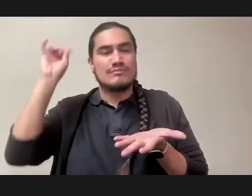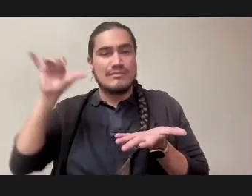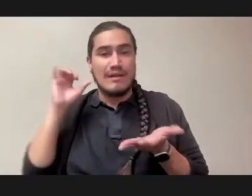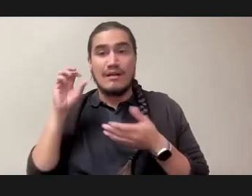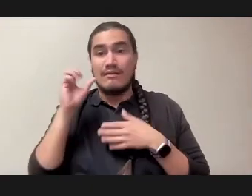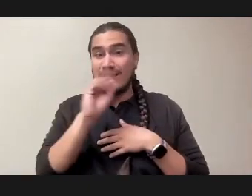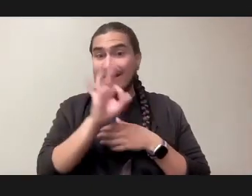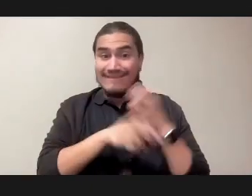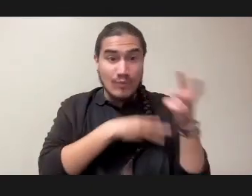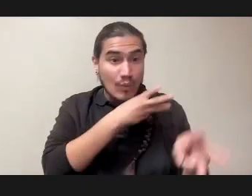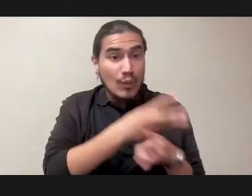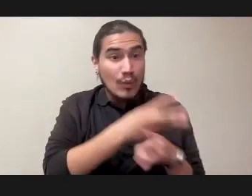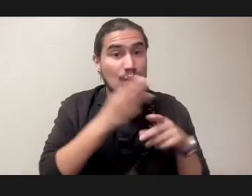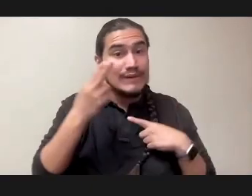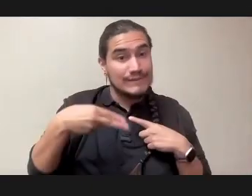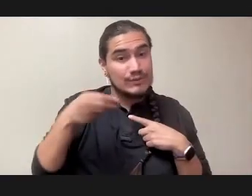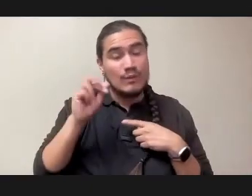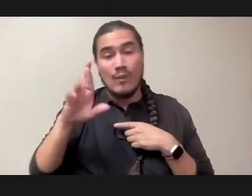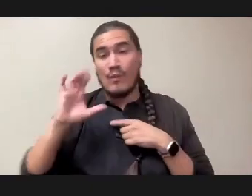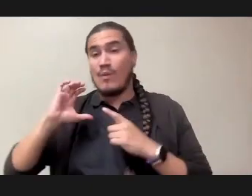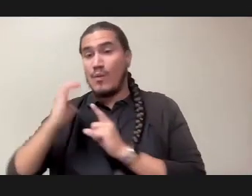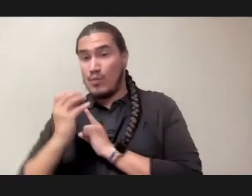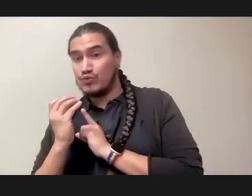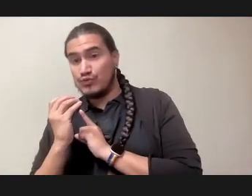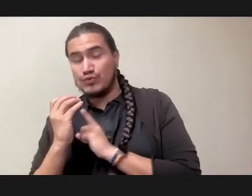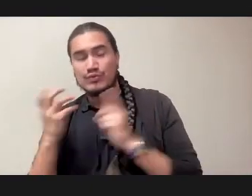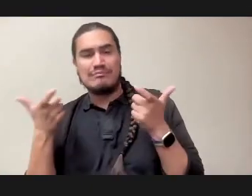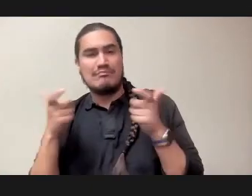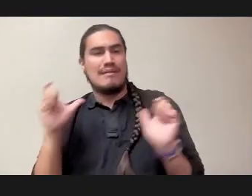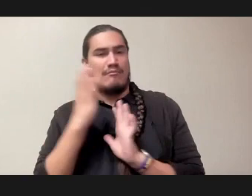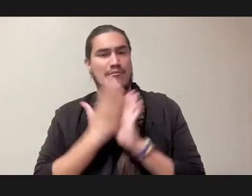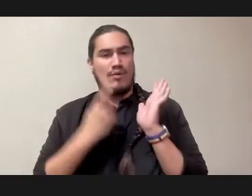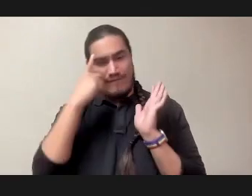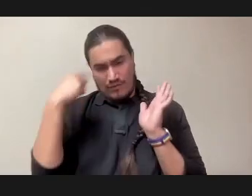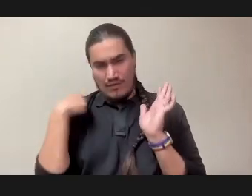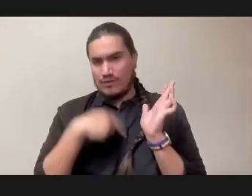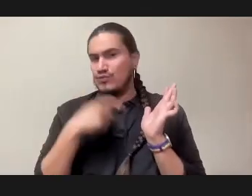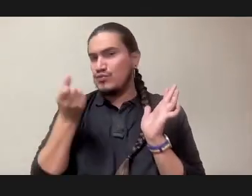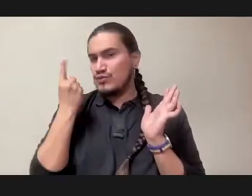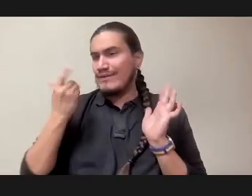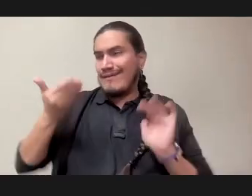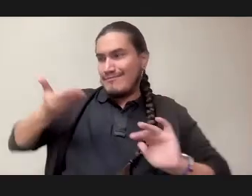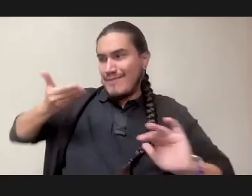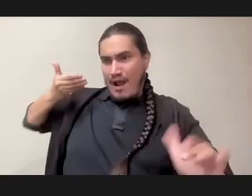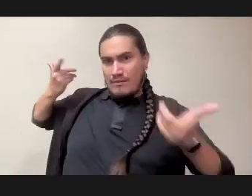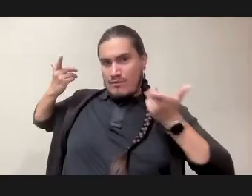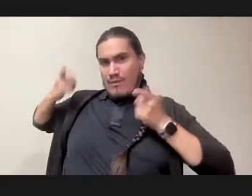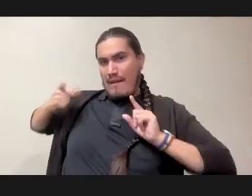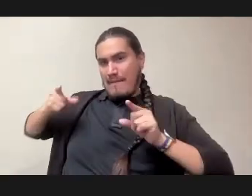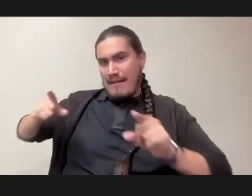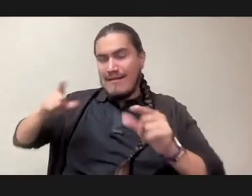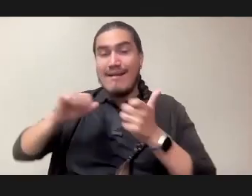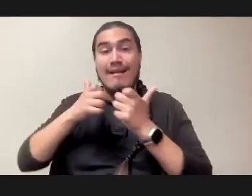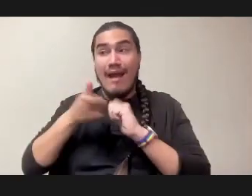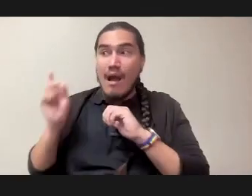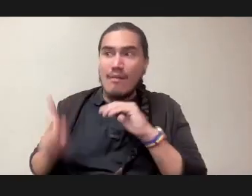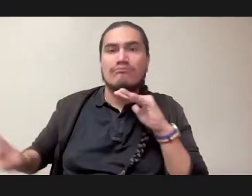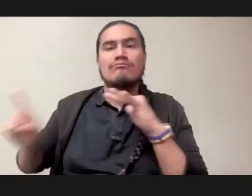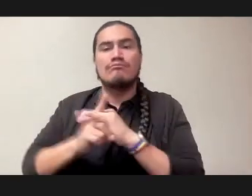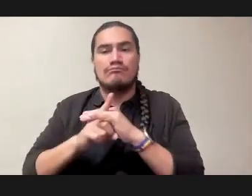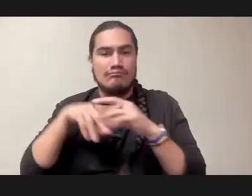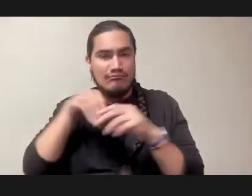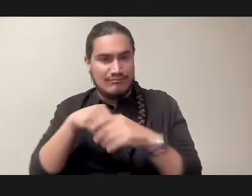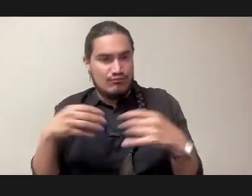or culture, that is a big part of us understanding our past and the way it shows up in our present. Whether it's food, whether